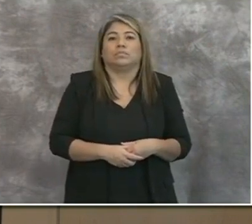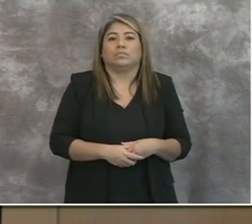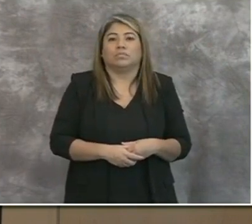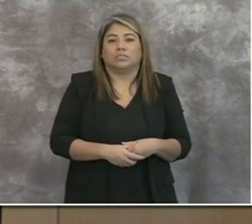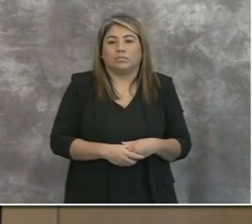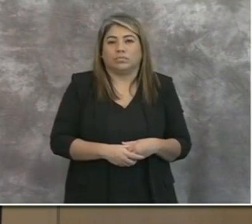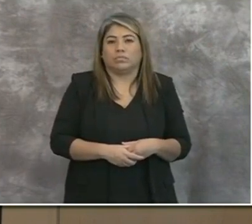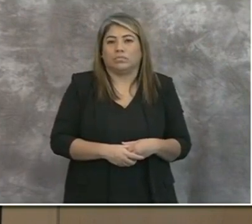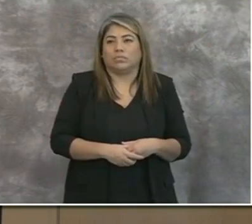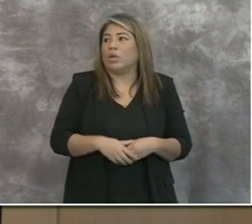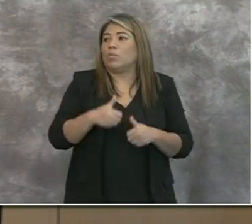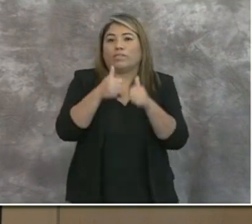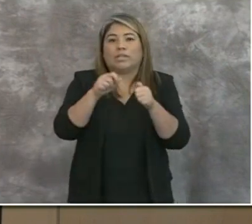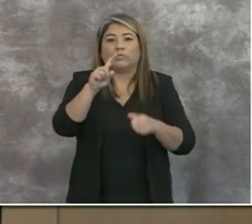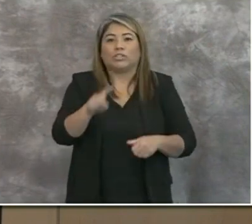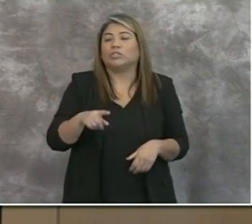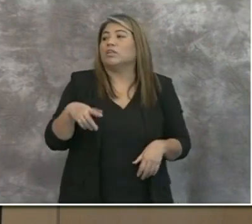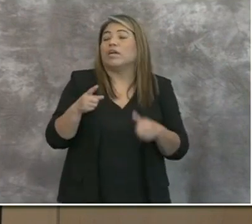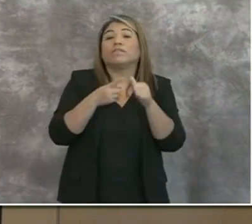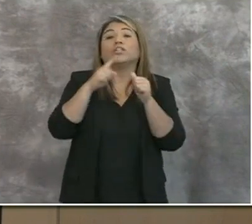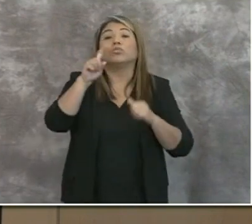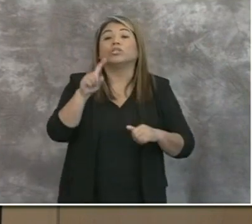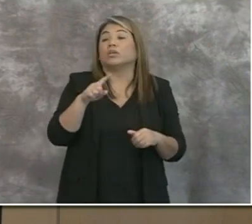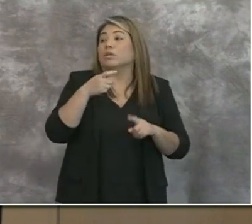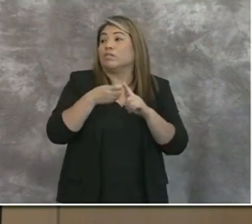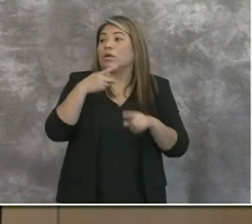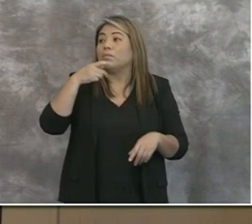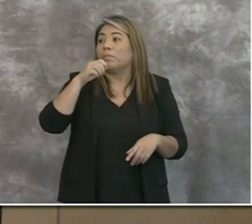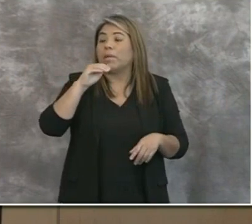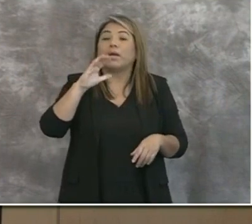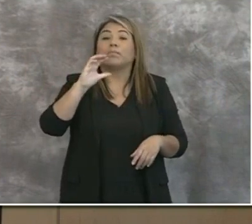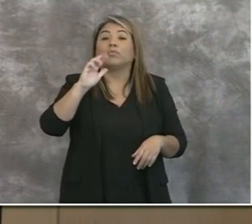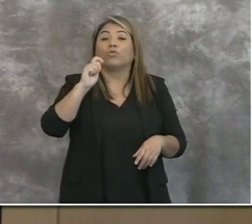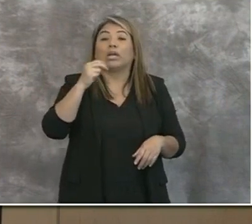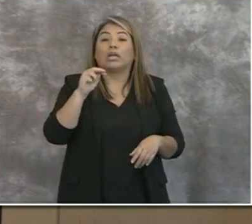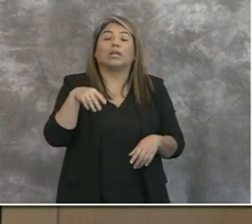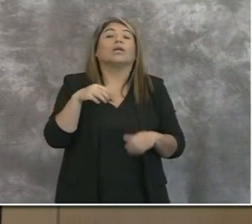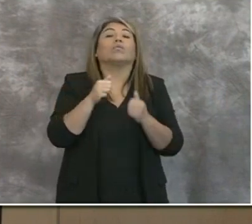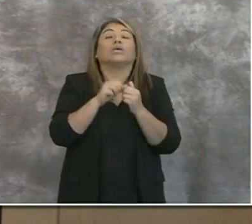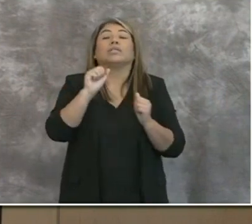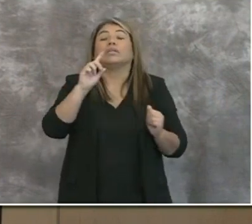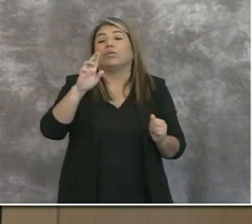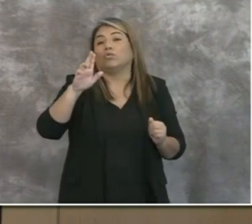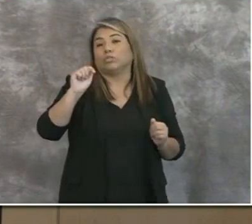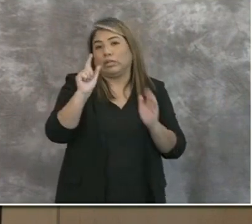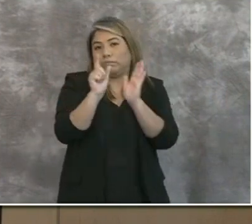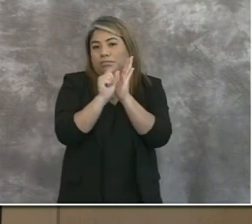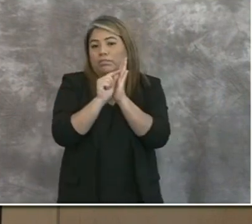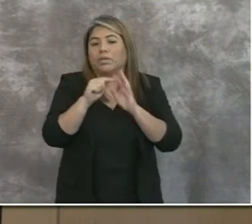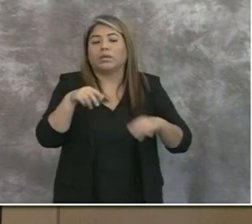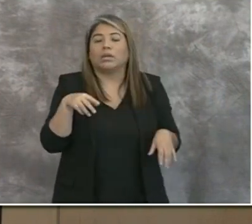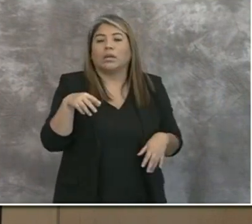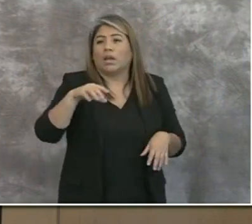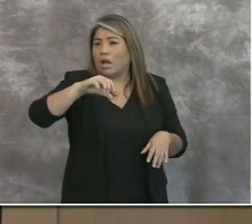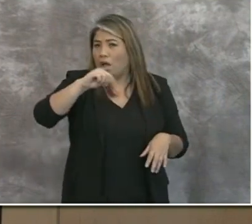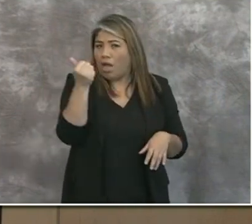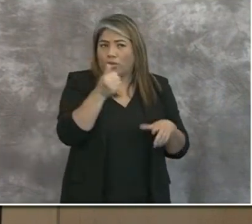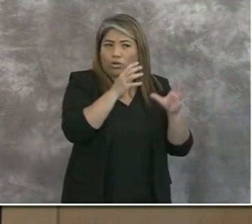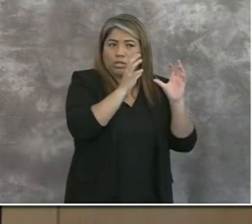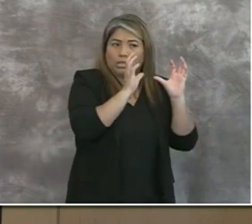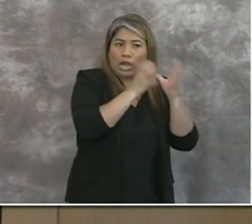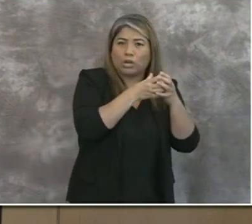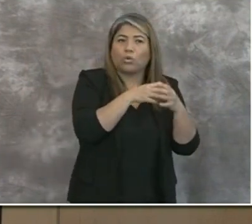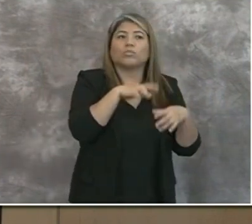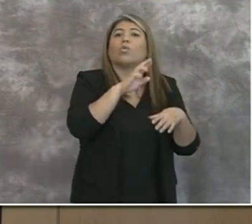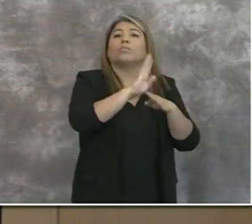Oh, we have text questions. The first one is from Pam Cragen with the San Diego UT. Are there any other categories of